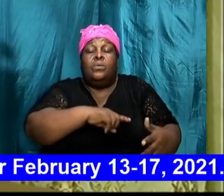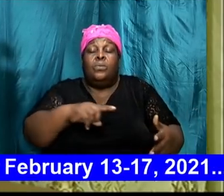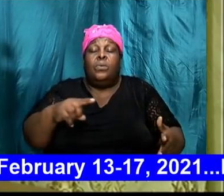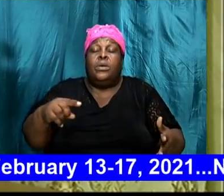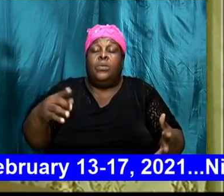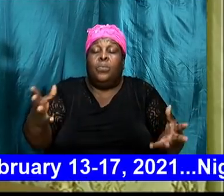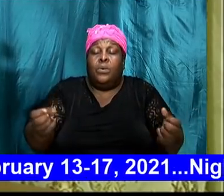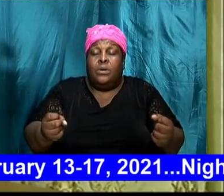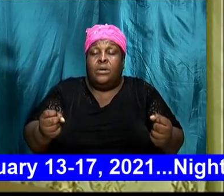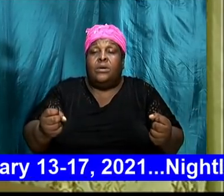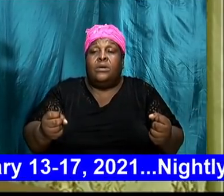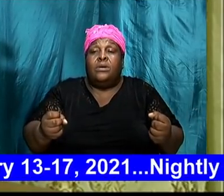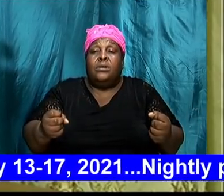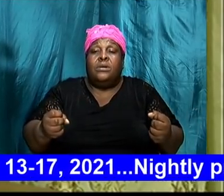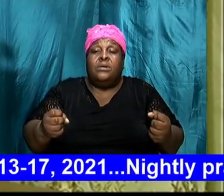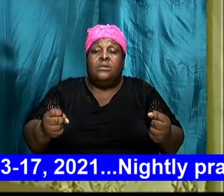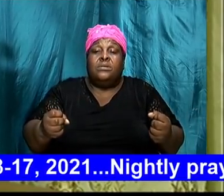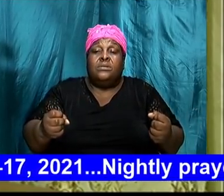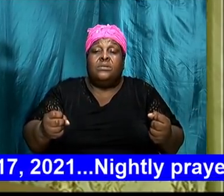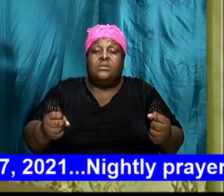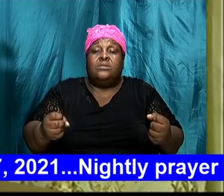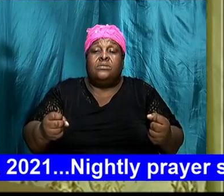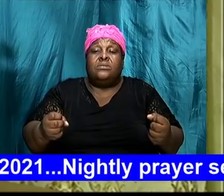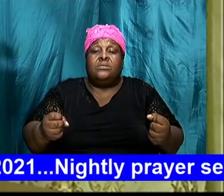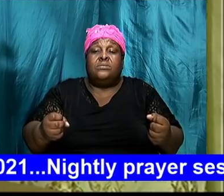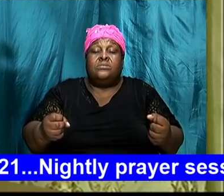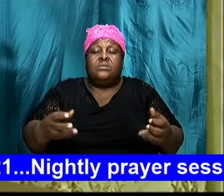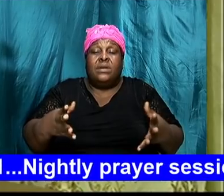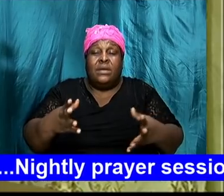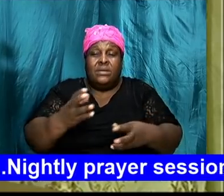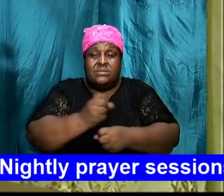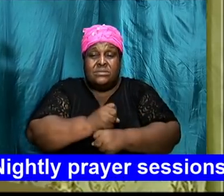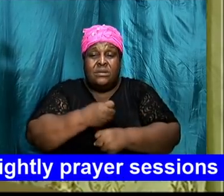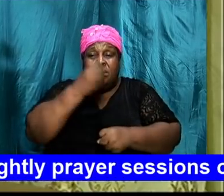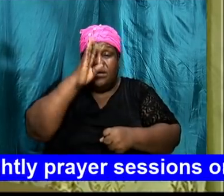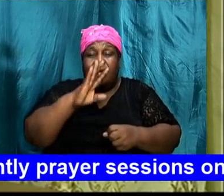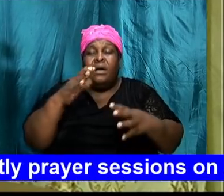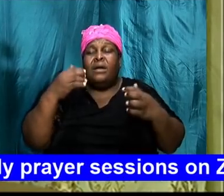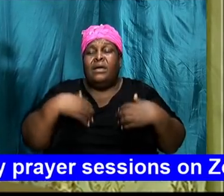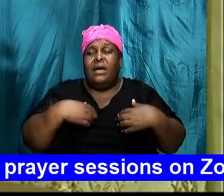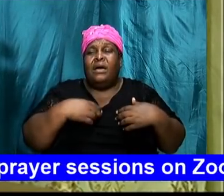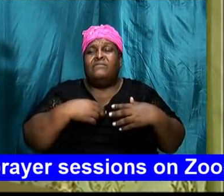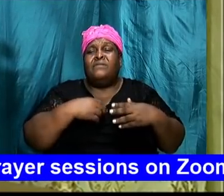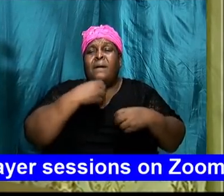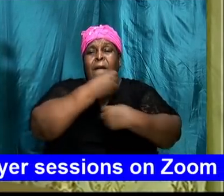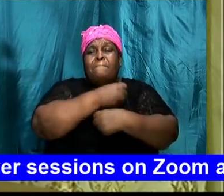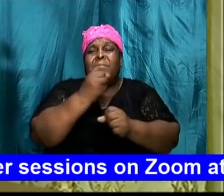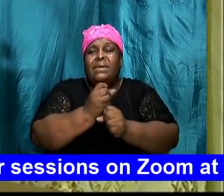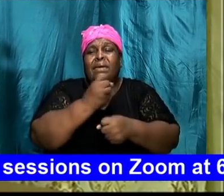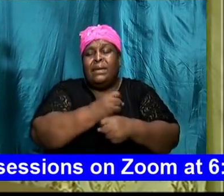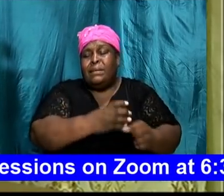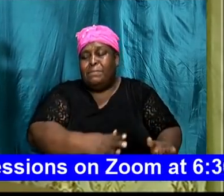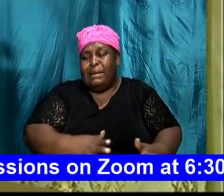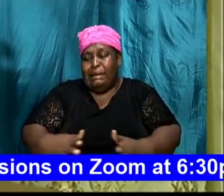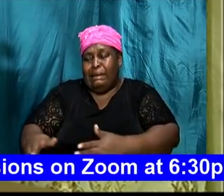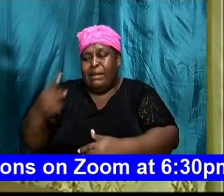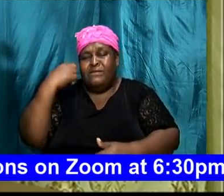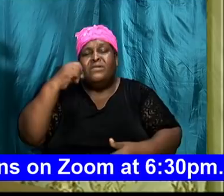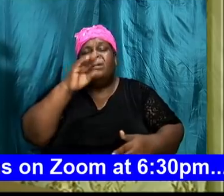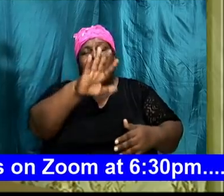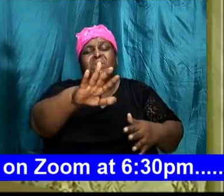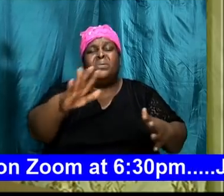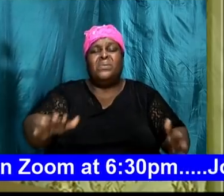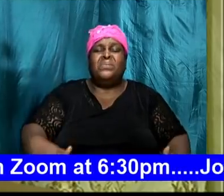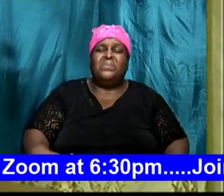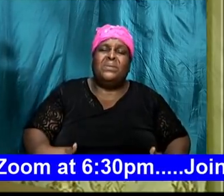God has designed a plan for your life he has designed a road map and